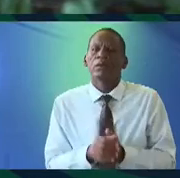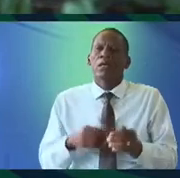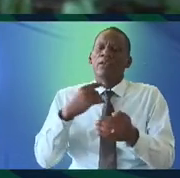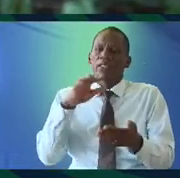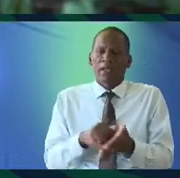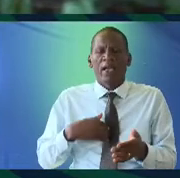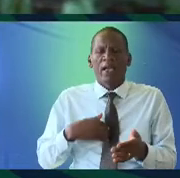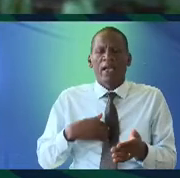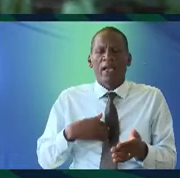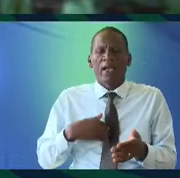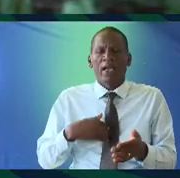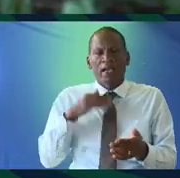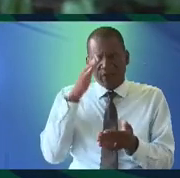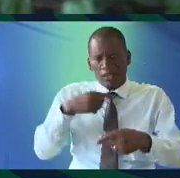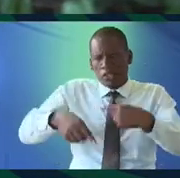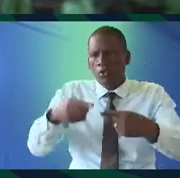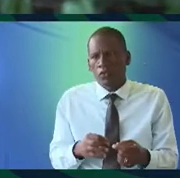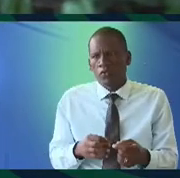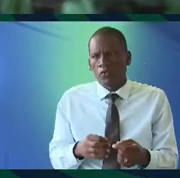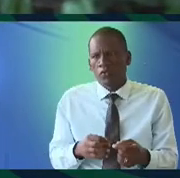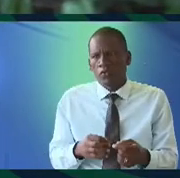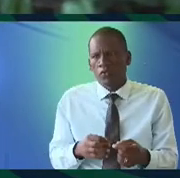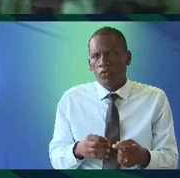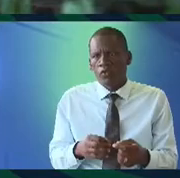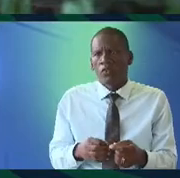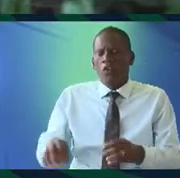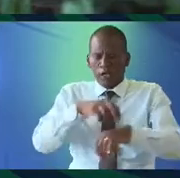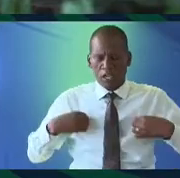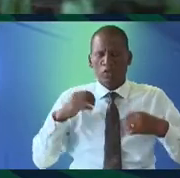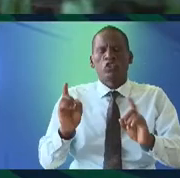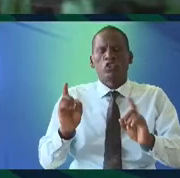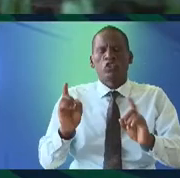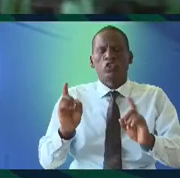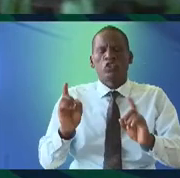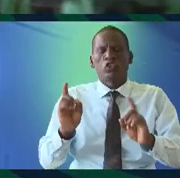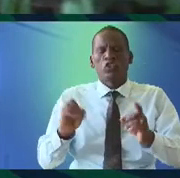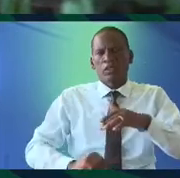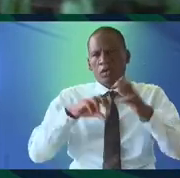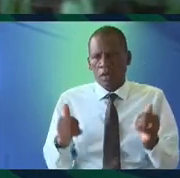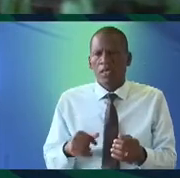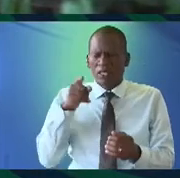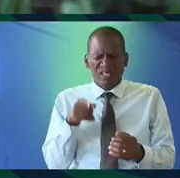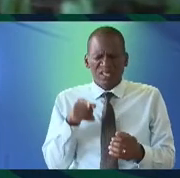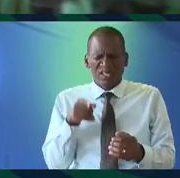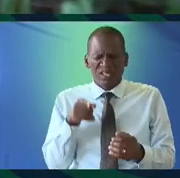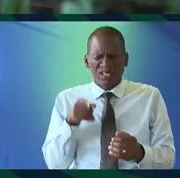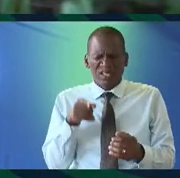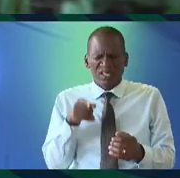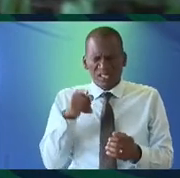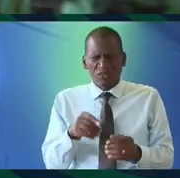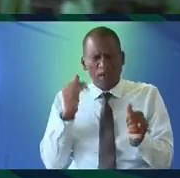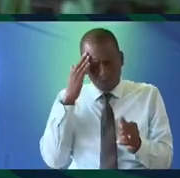that said I think that that process for the Sunlight National Dress Search doesn't get enough credit because it was